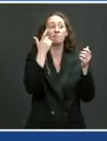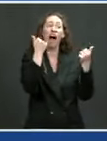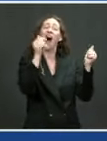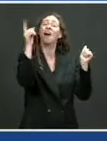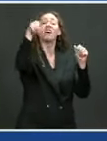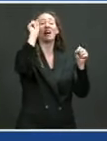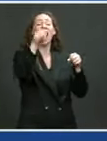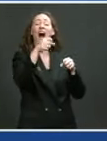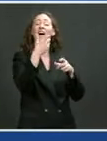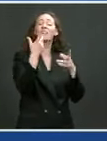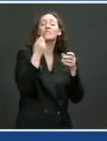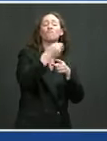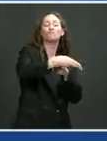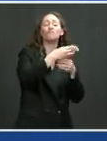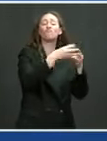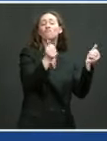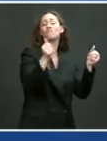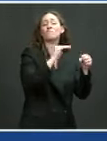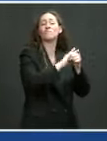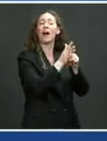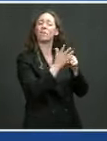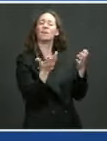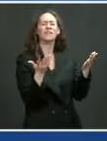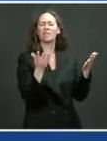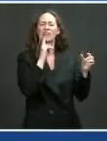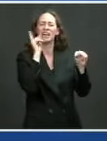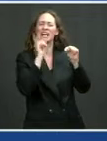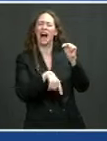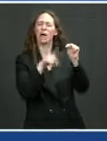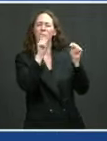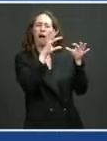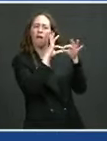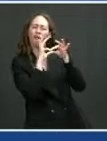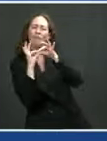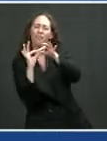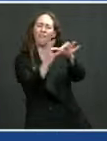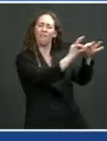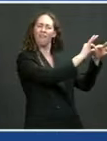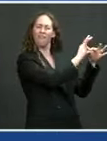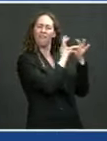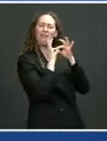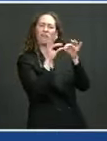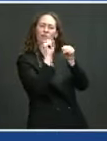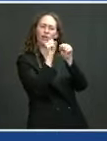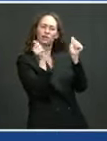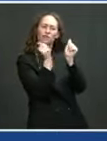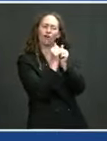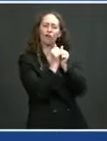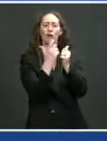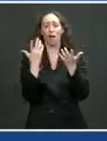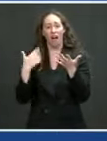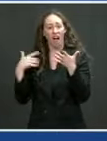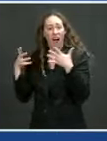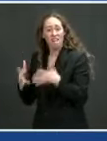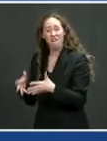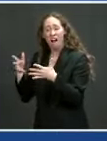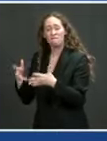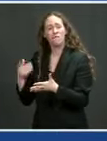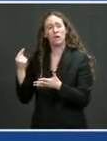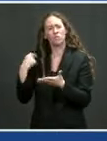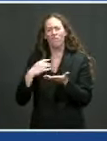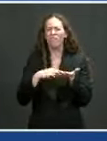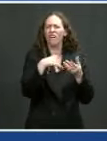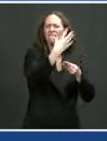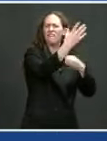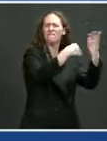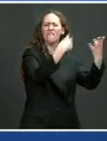will continue to donate our excess supply as that supply is delivered to us, but that won't be nearly enough. We